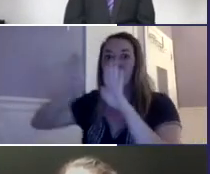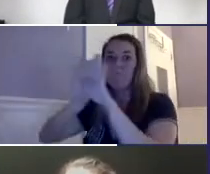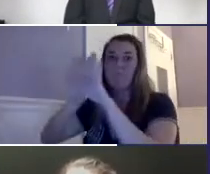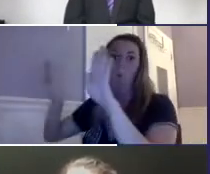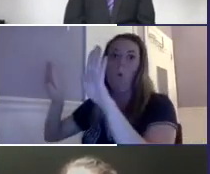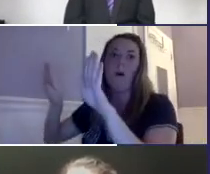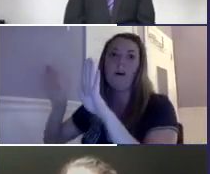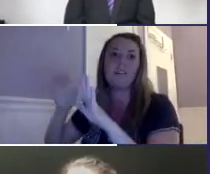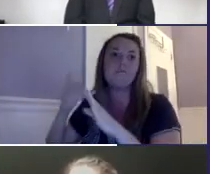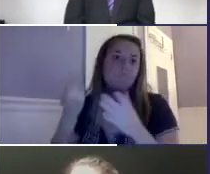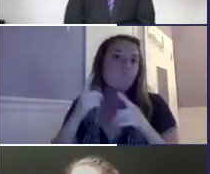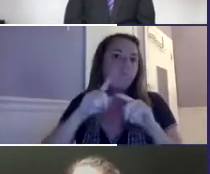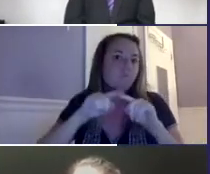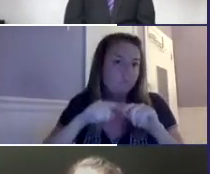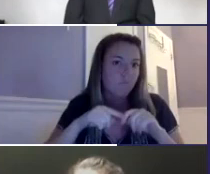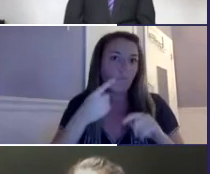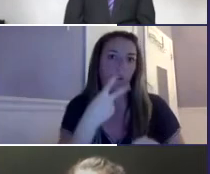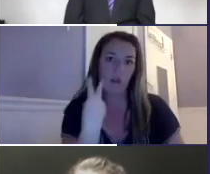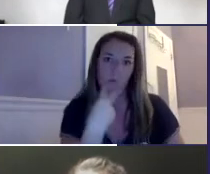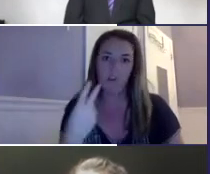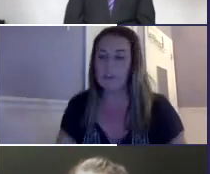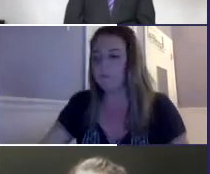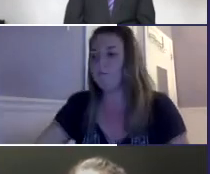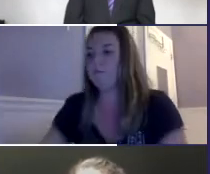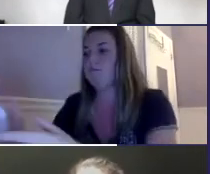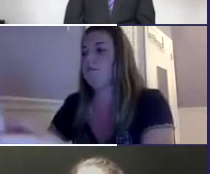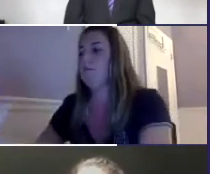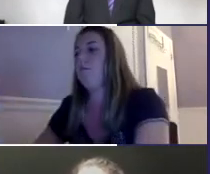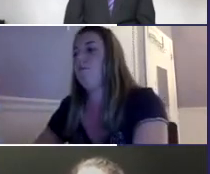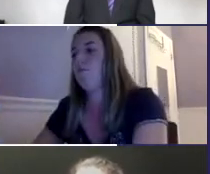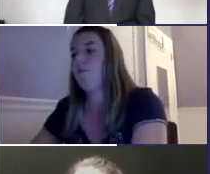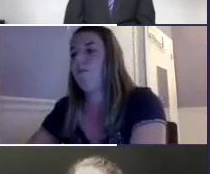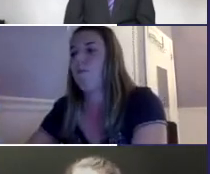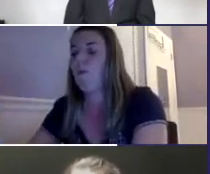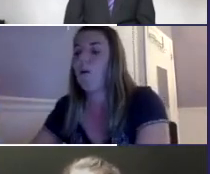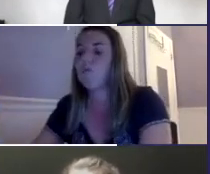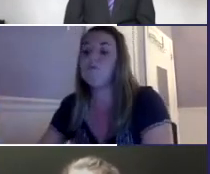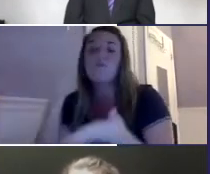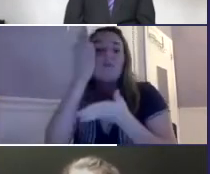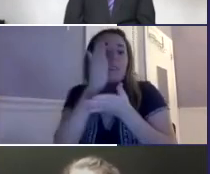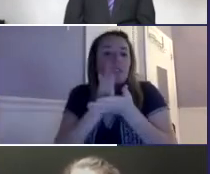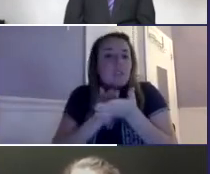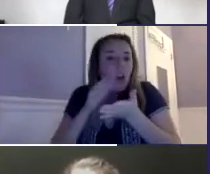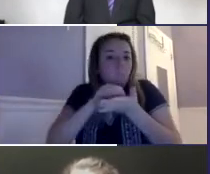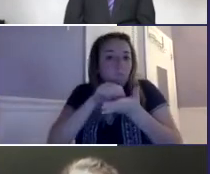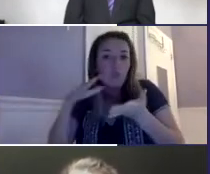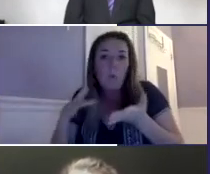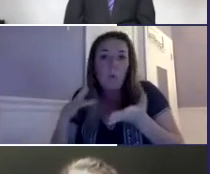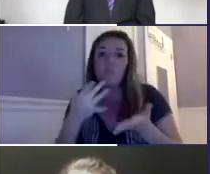large audience, sometimes their voice reverberates off the wall. So lip reading is really essential if you're sitting in the front row.